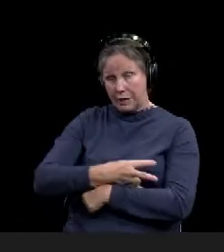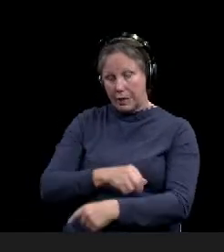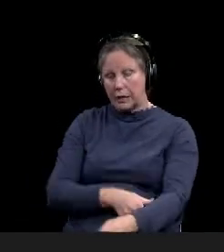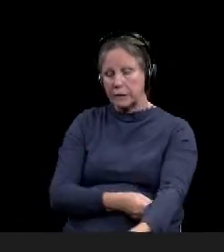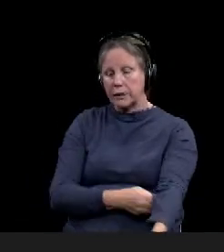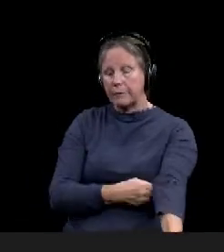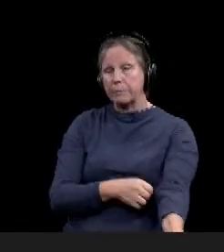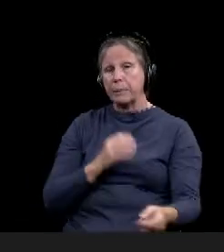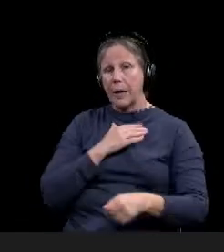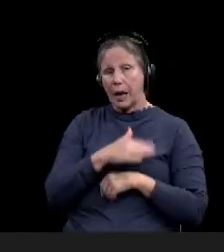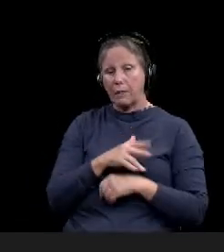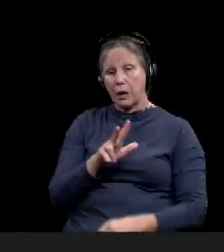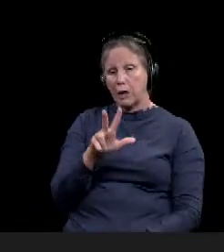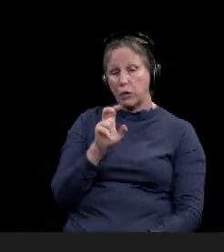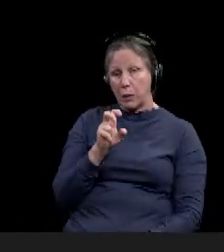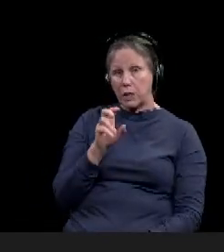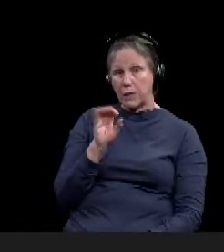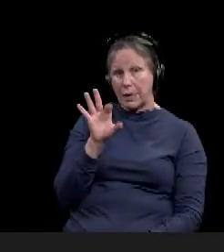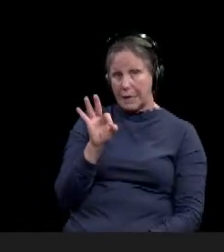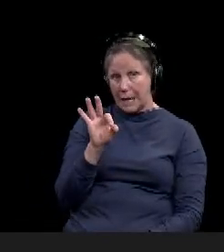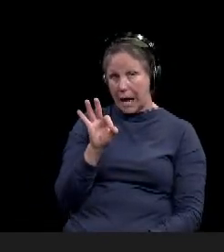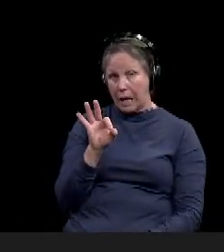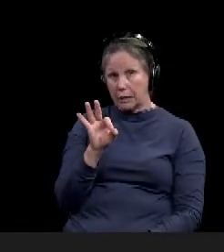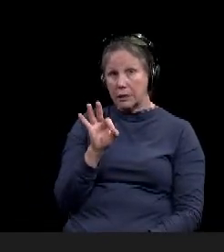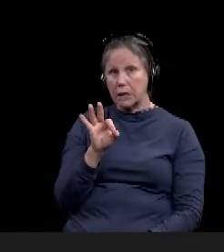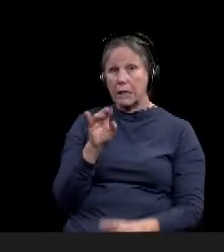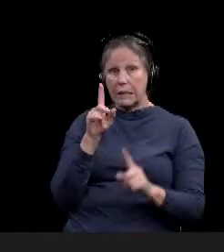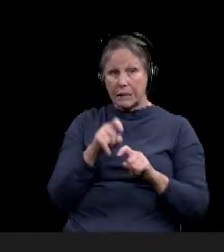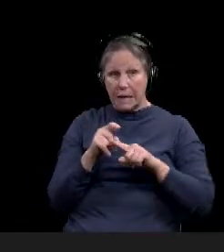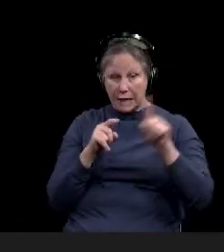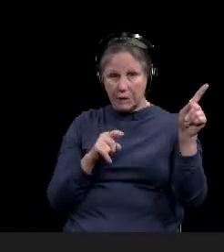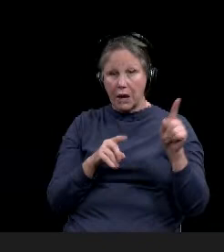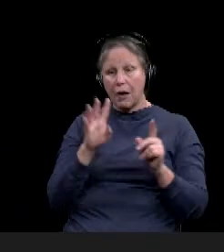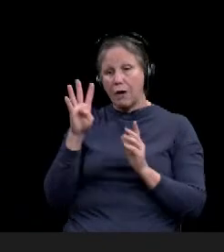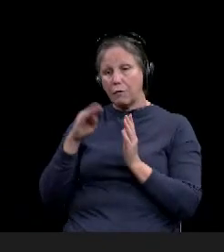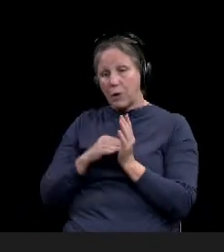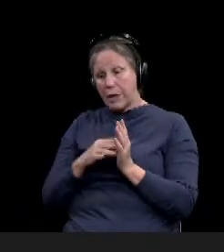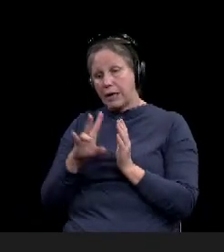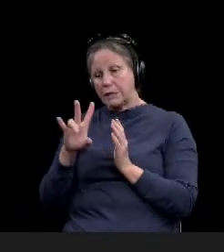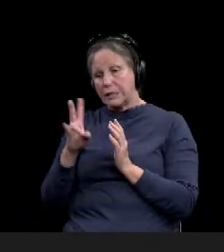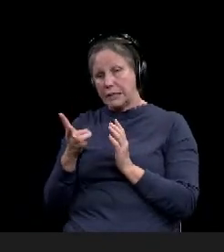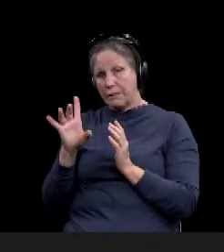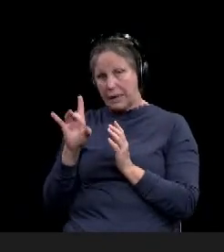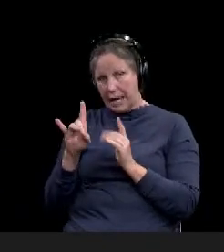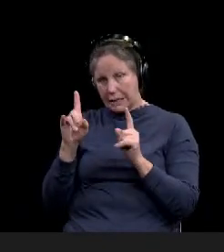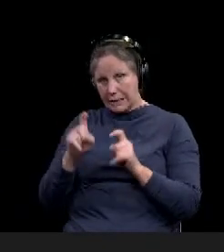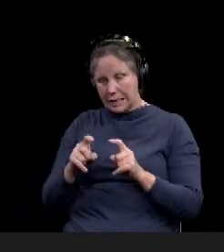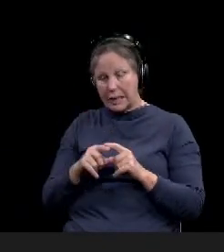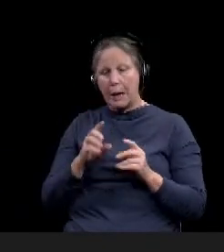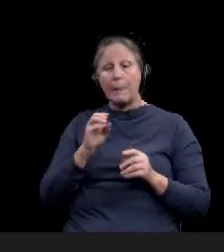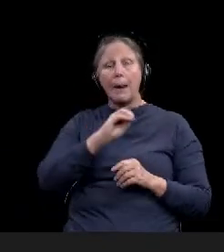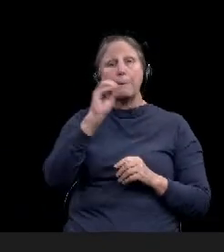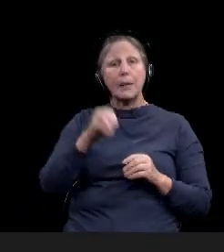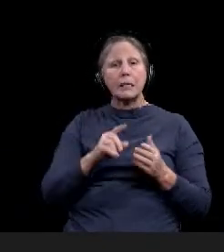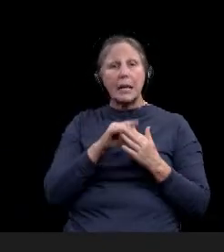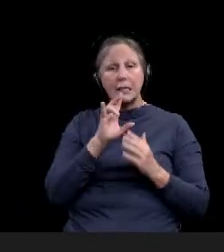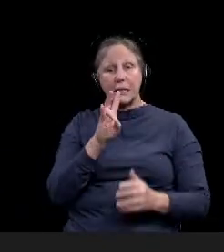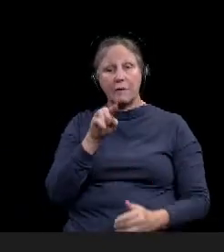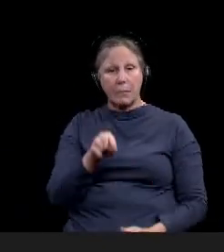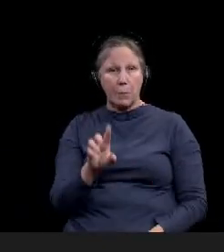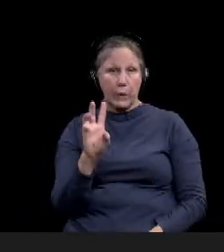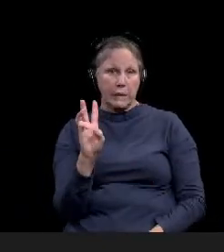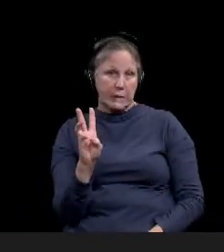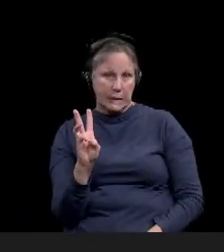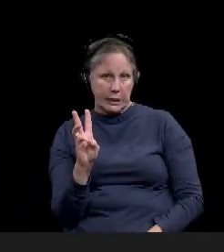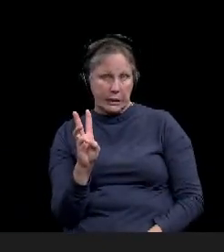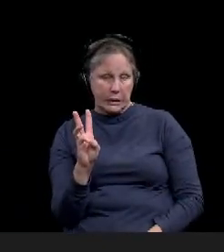McLennan County had 309 positive tests over 4078, uh, total tests, giving us a positive percentage of 7.6,